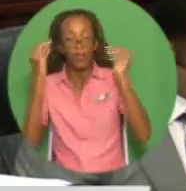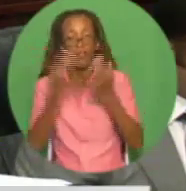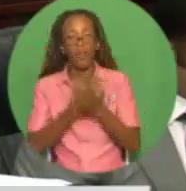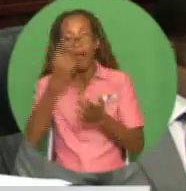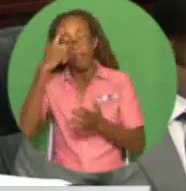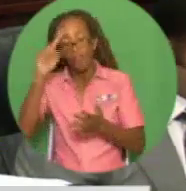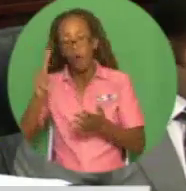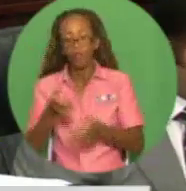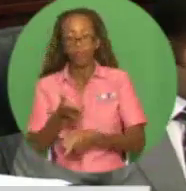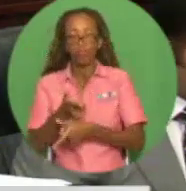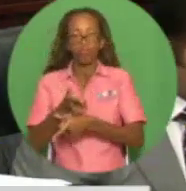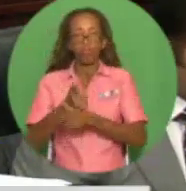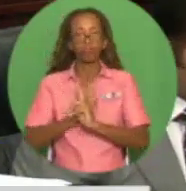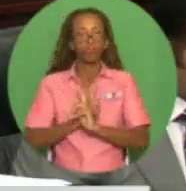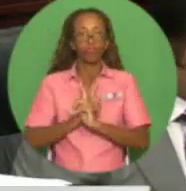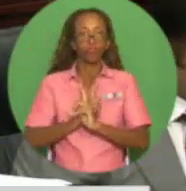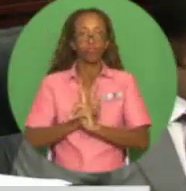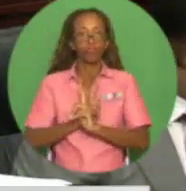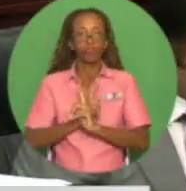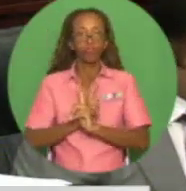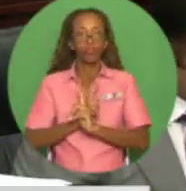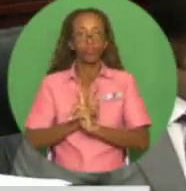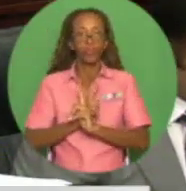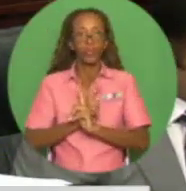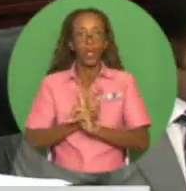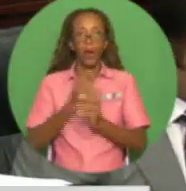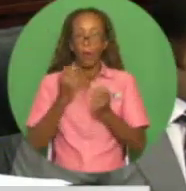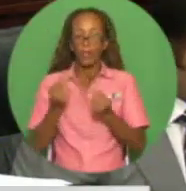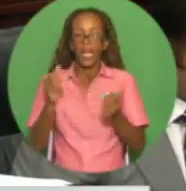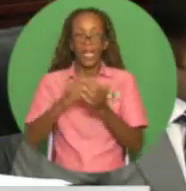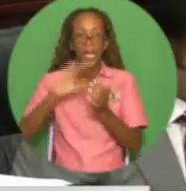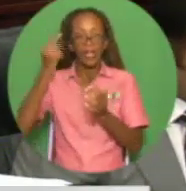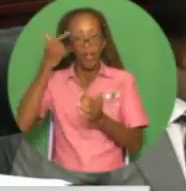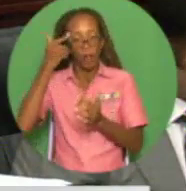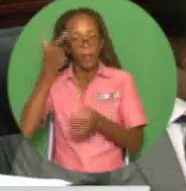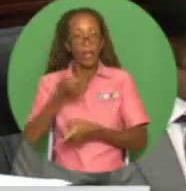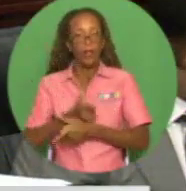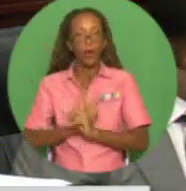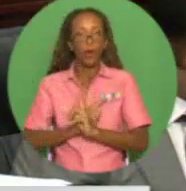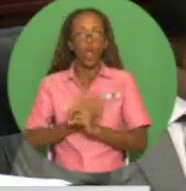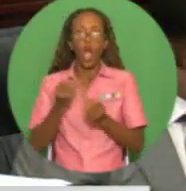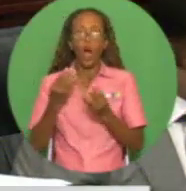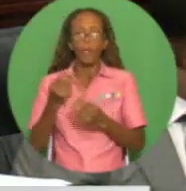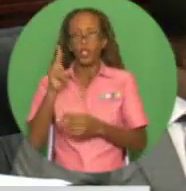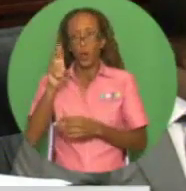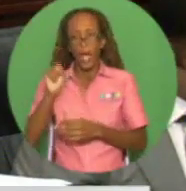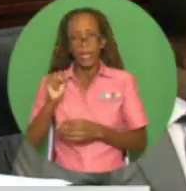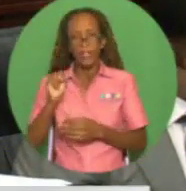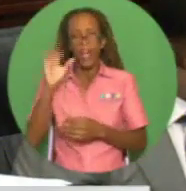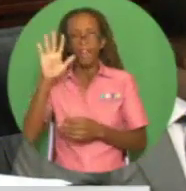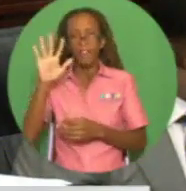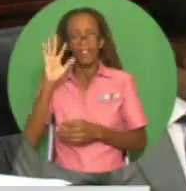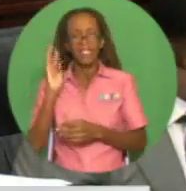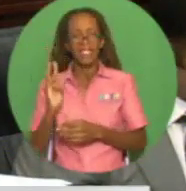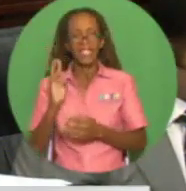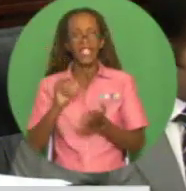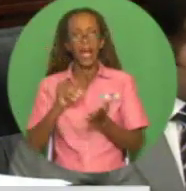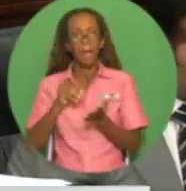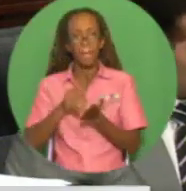support to way of another government guarantee in the amount of U.S. $56 million or